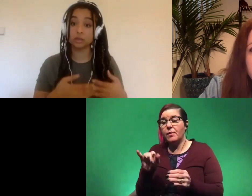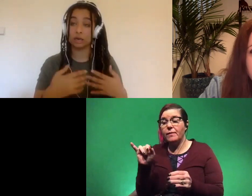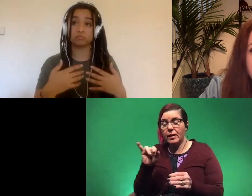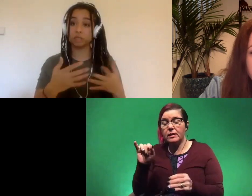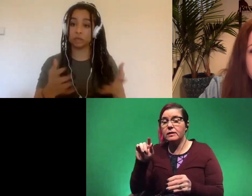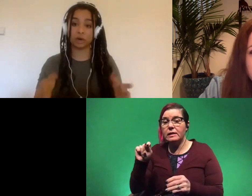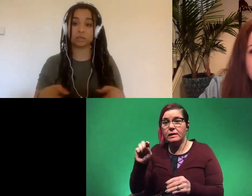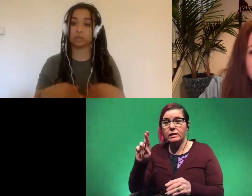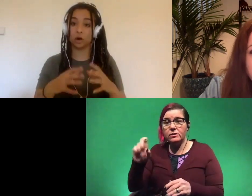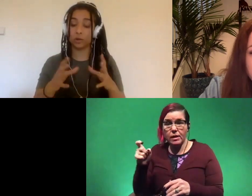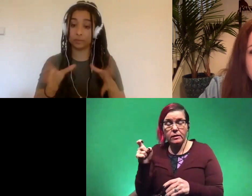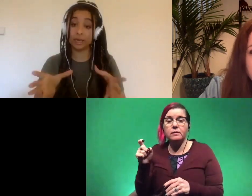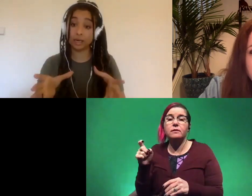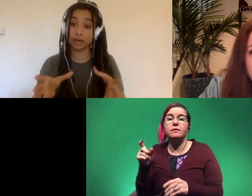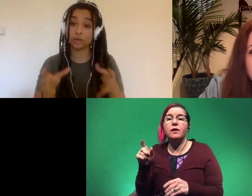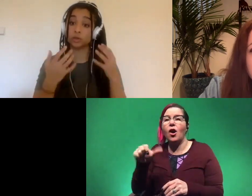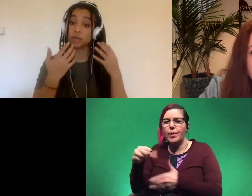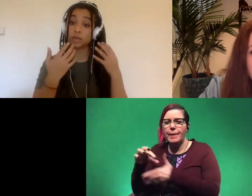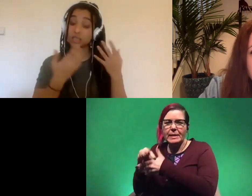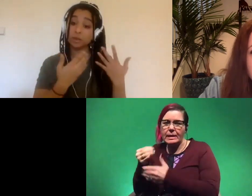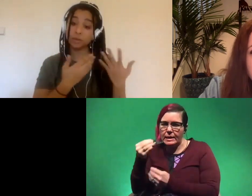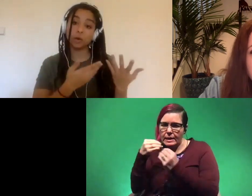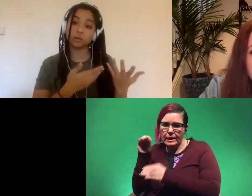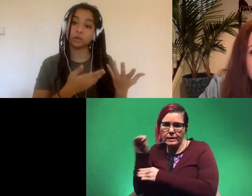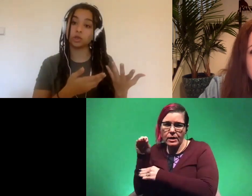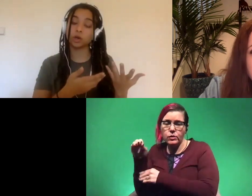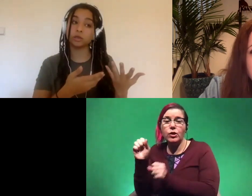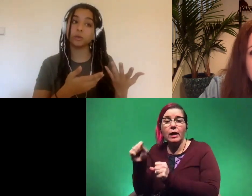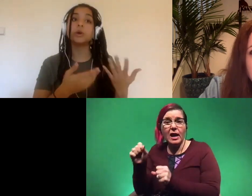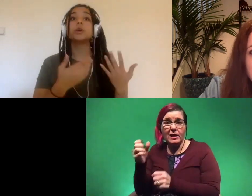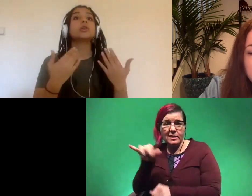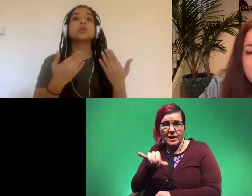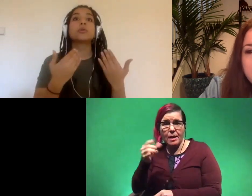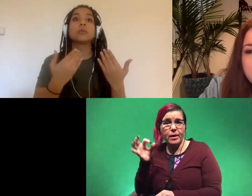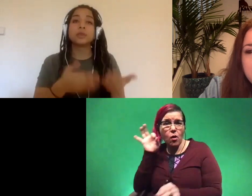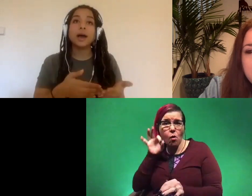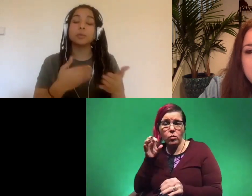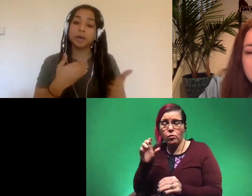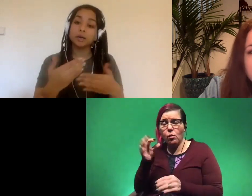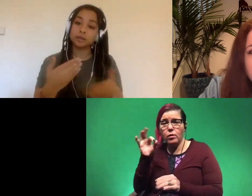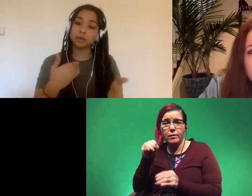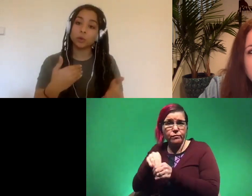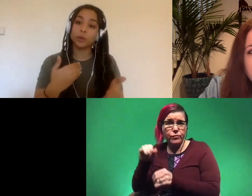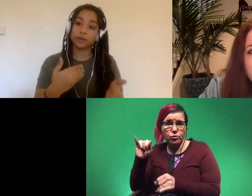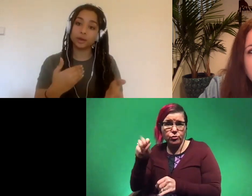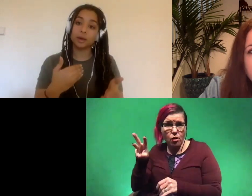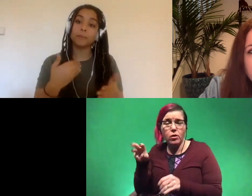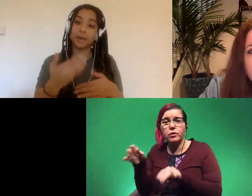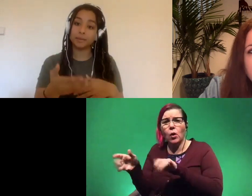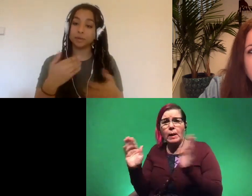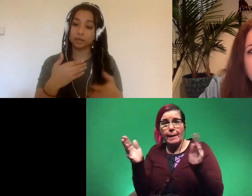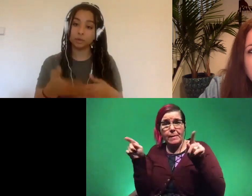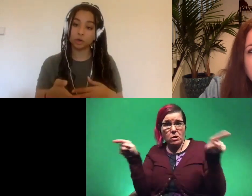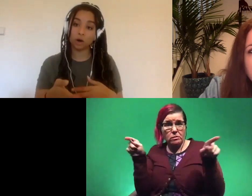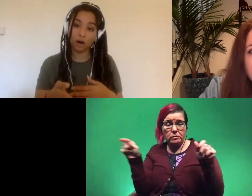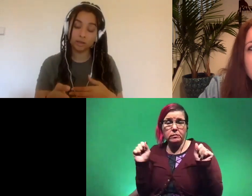and t-rex and all the meat eating dinosaurs some of them get holes in the jaw too so from that comparison we think maybe